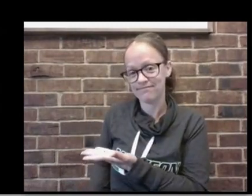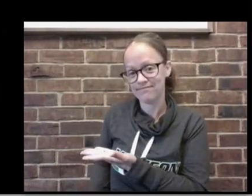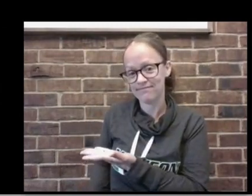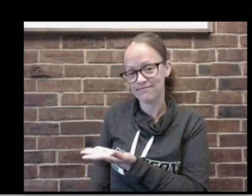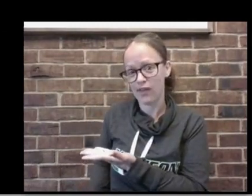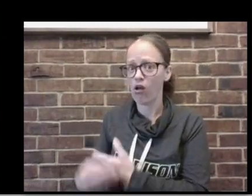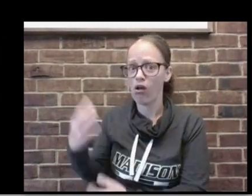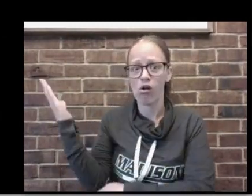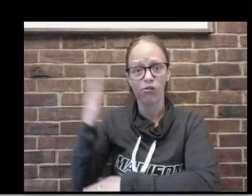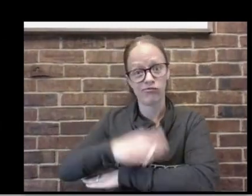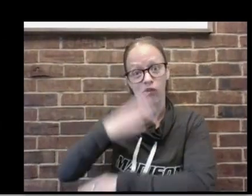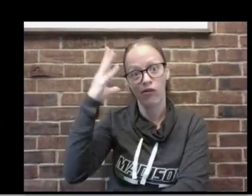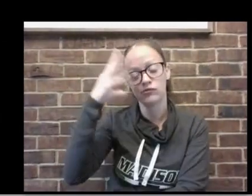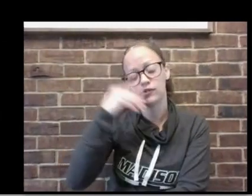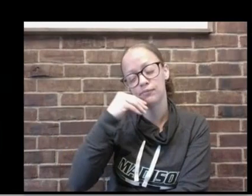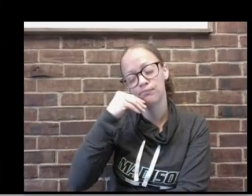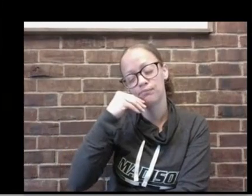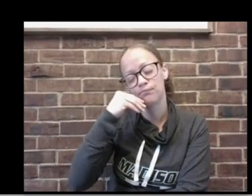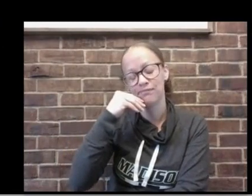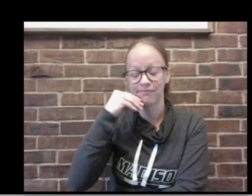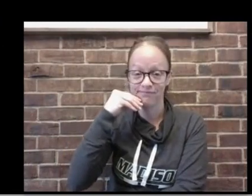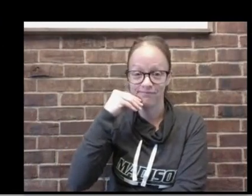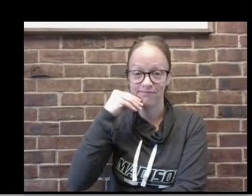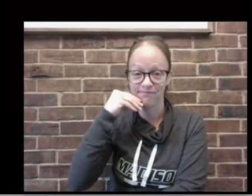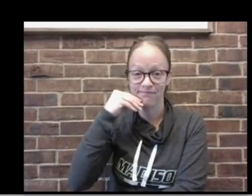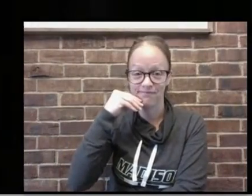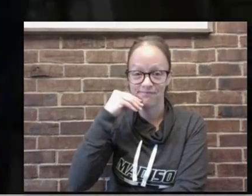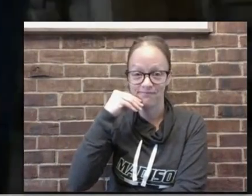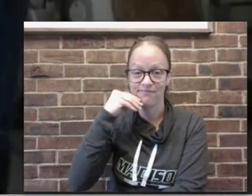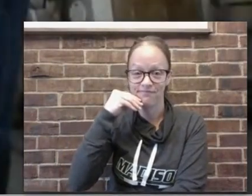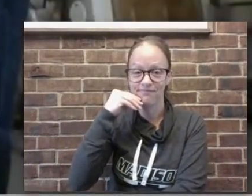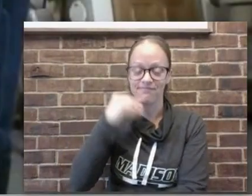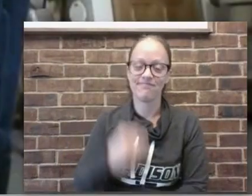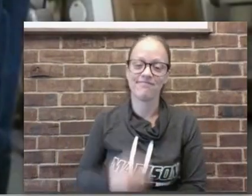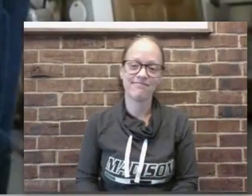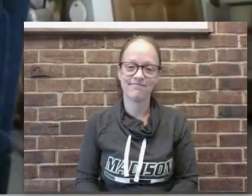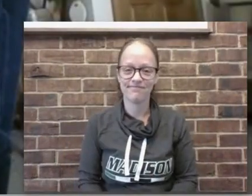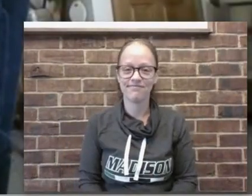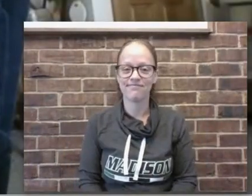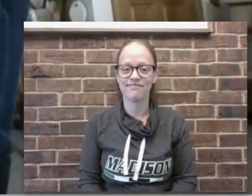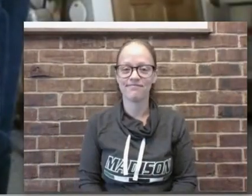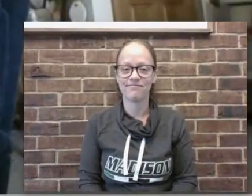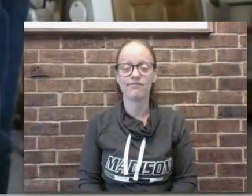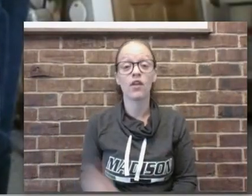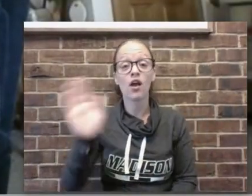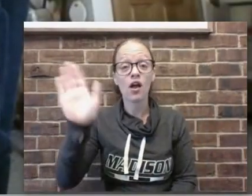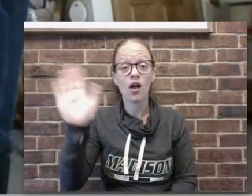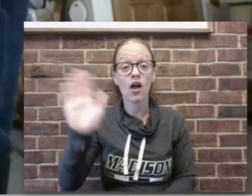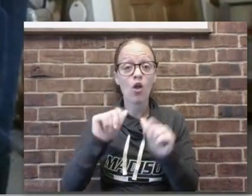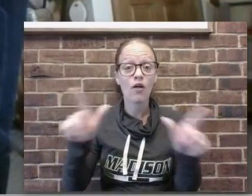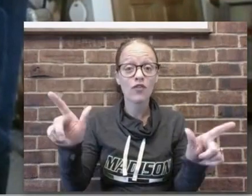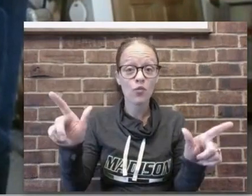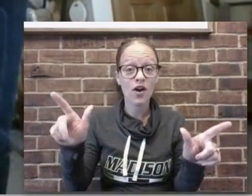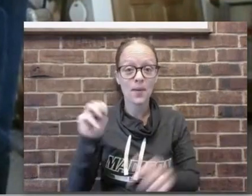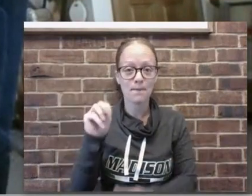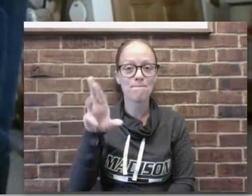they sleep on the job hi everyone this is mrs.